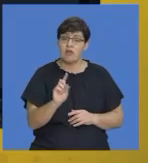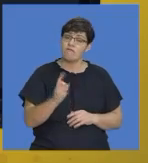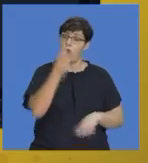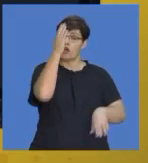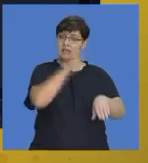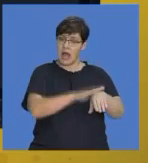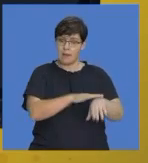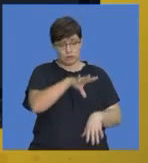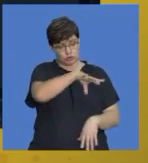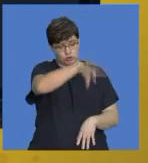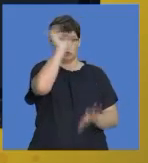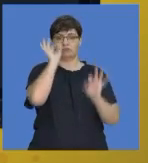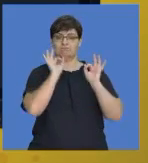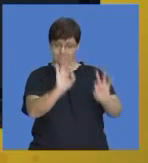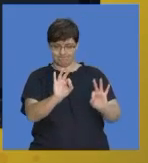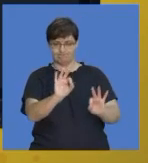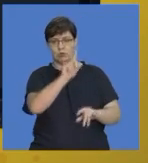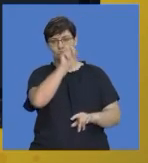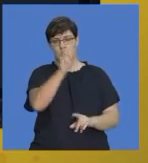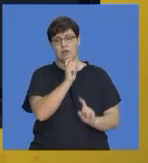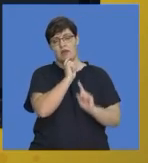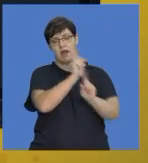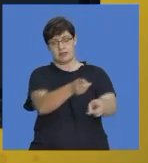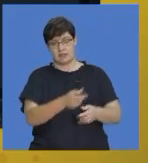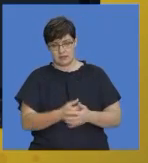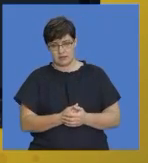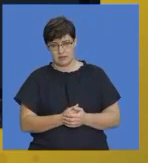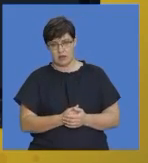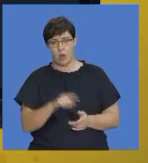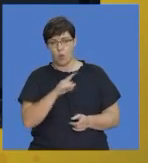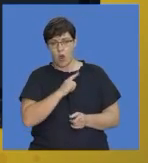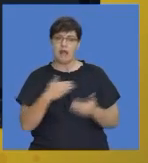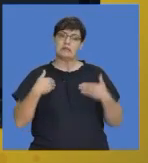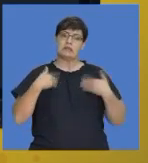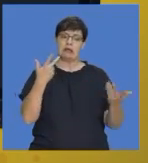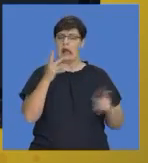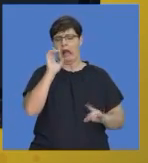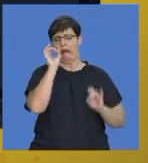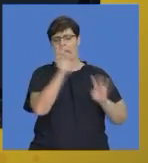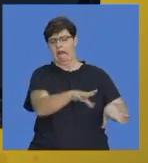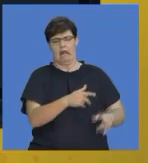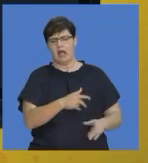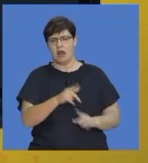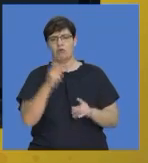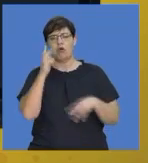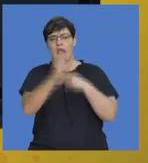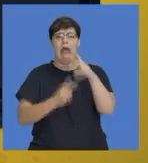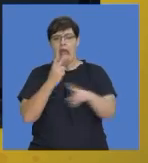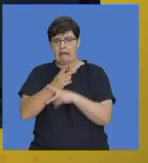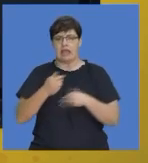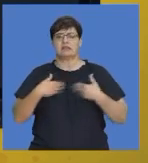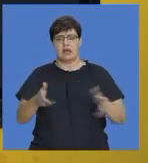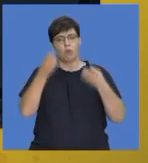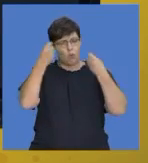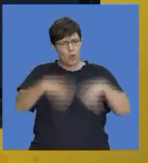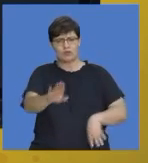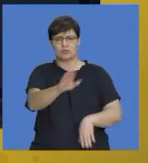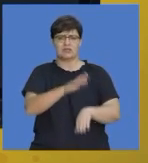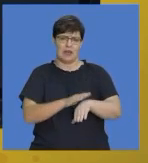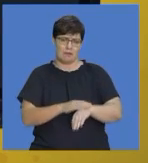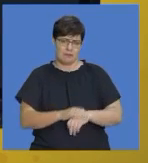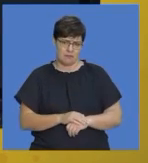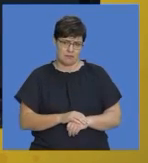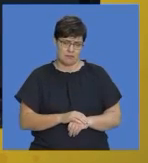because we don't want you to start all over again and then that's just a waste of time also remember you need to do your planning